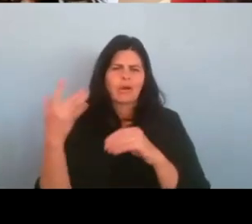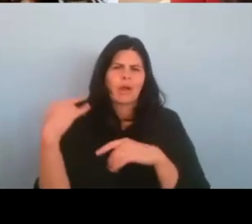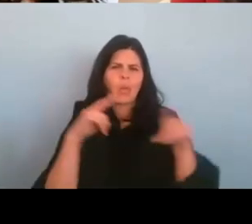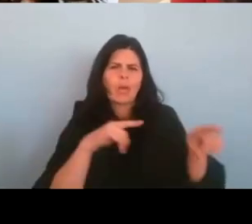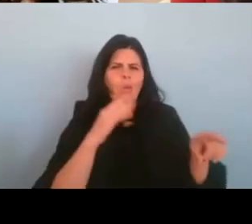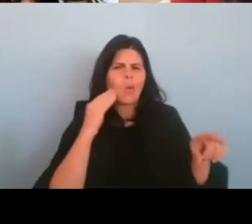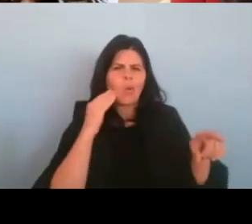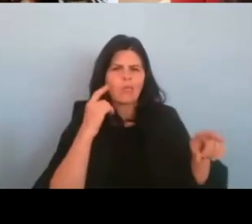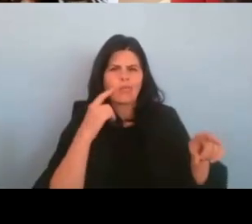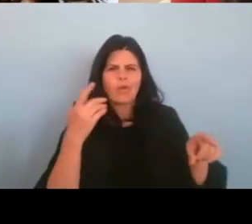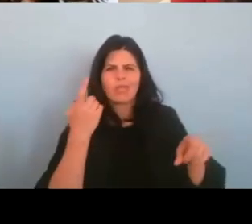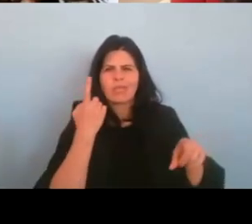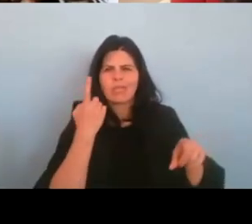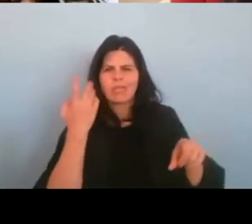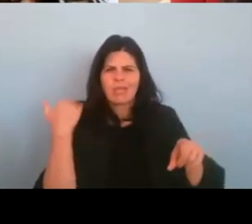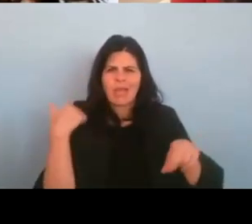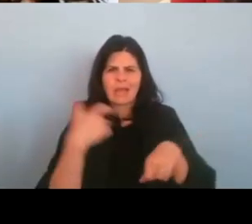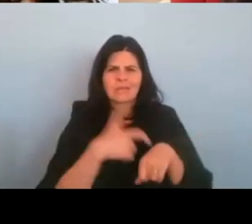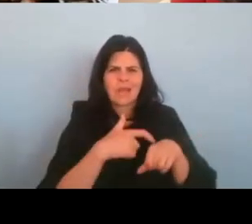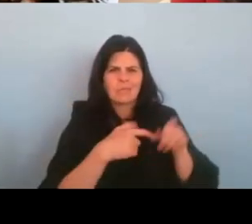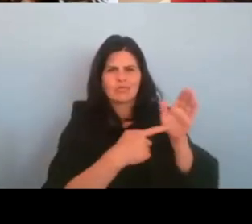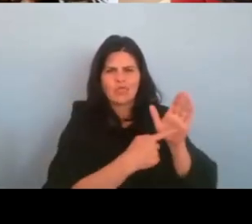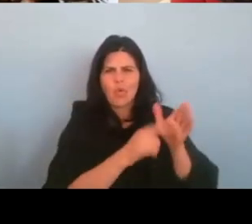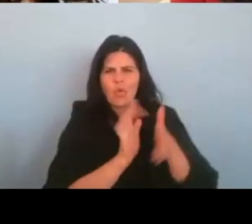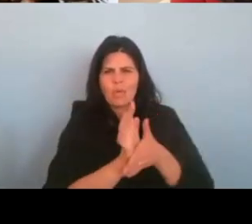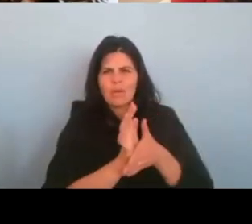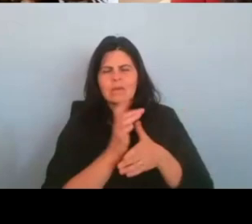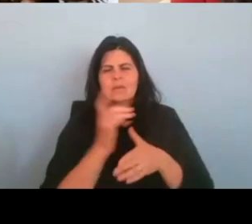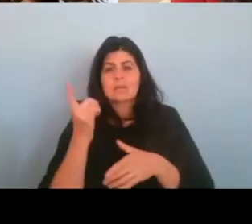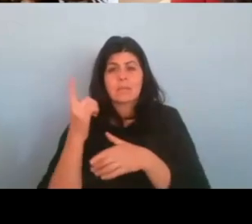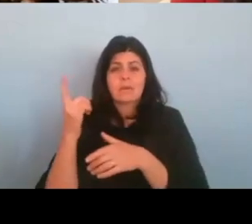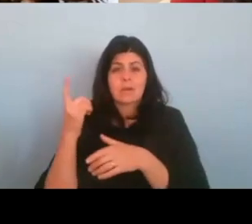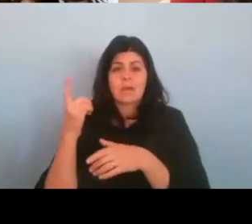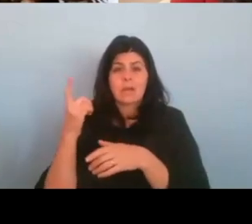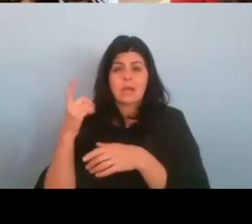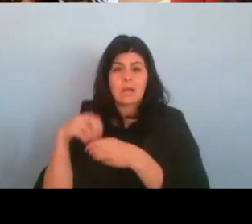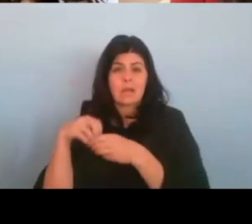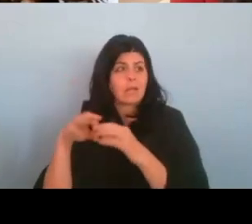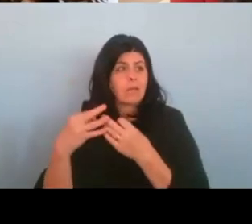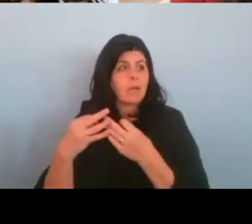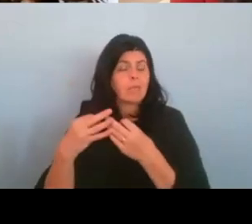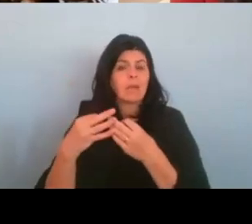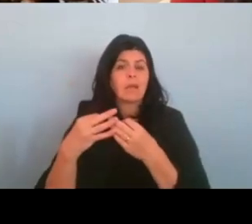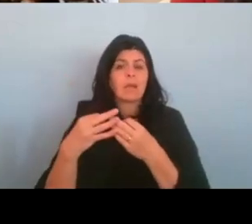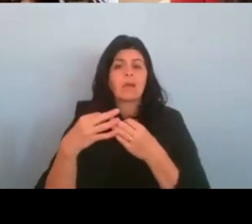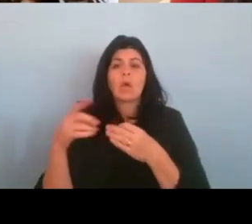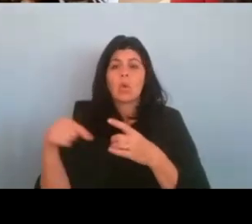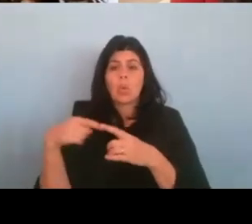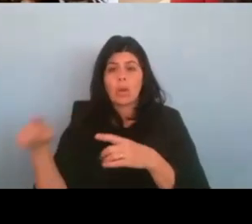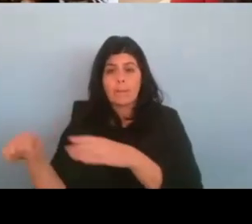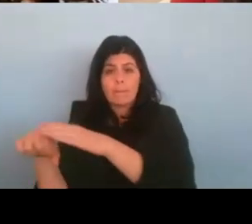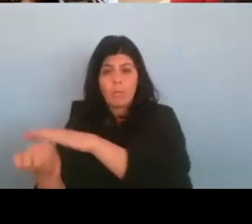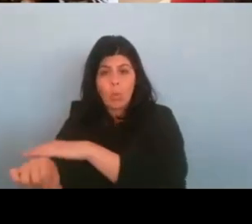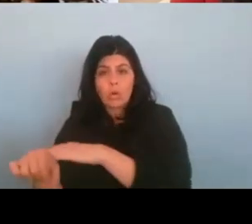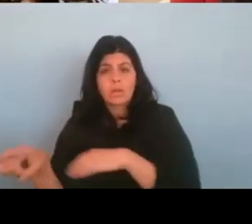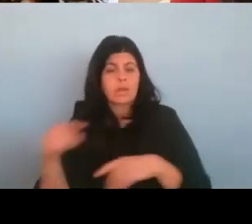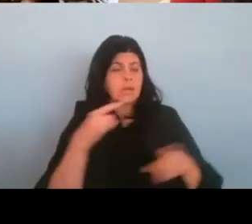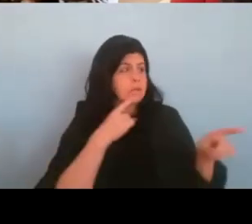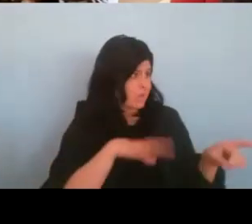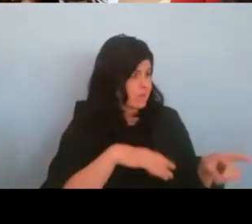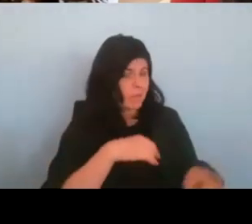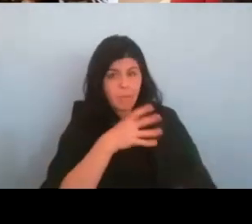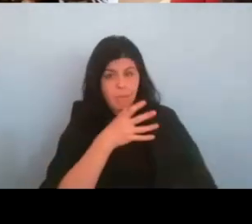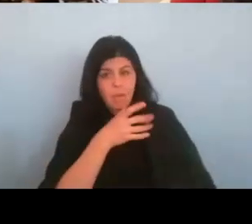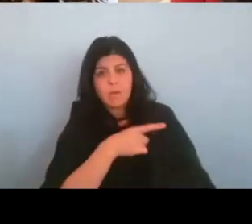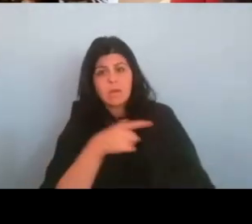that someone in our family, when my mom had my sister, they said to my mom that Becky was going to be a monkey on her back